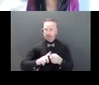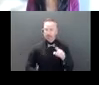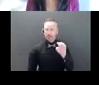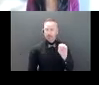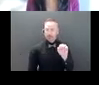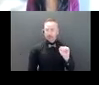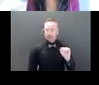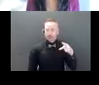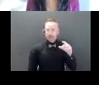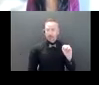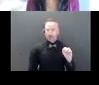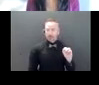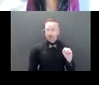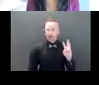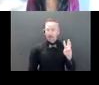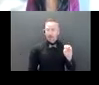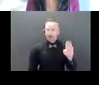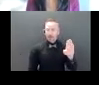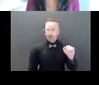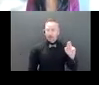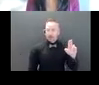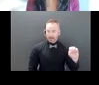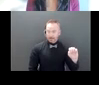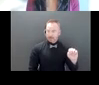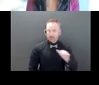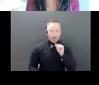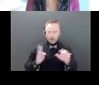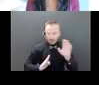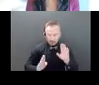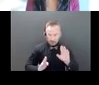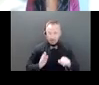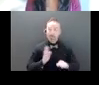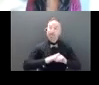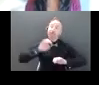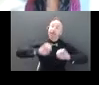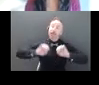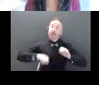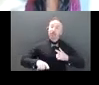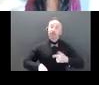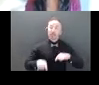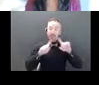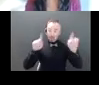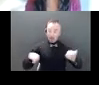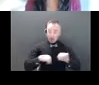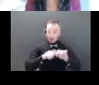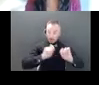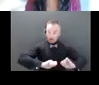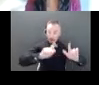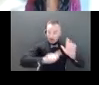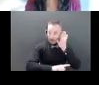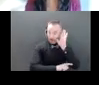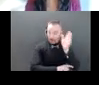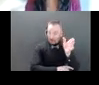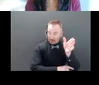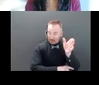recorded. And the evaluation form will pop up at the end of the webinar. And I know many of you have joined us for